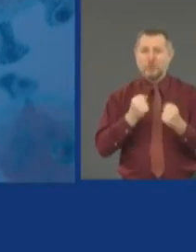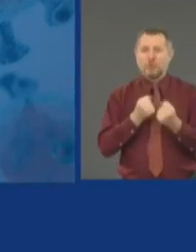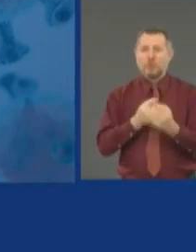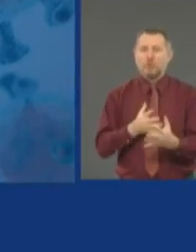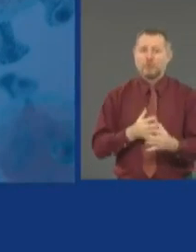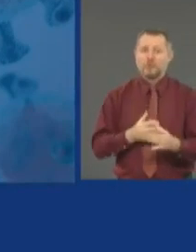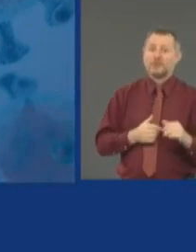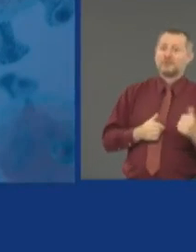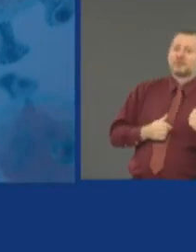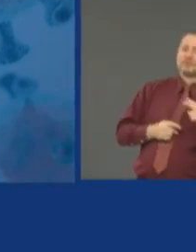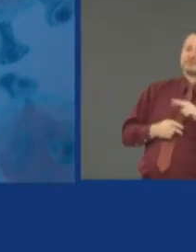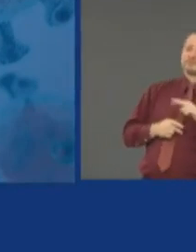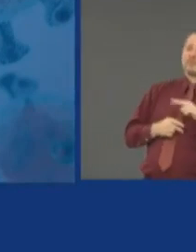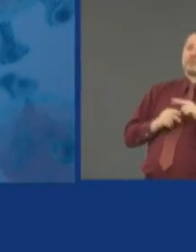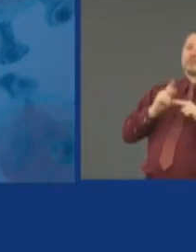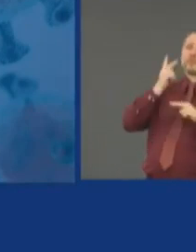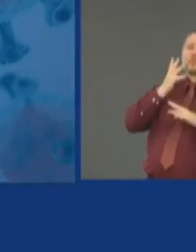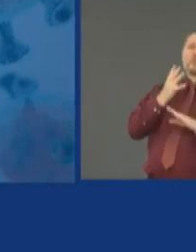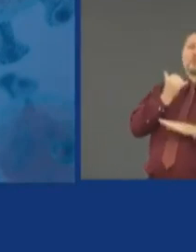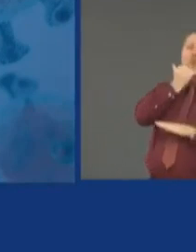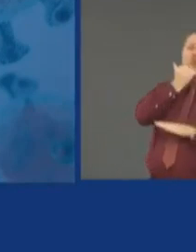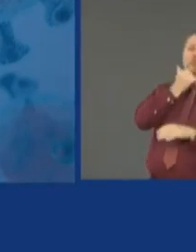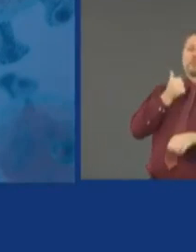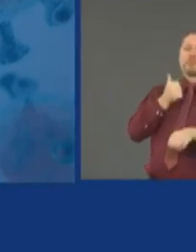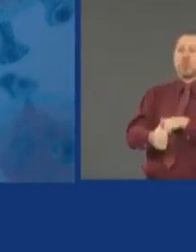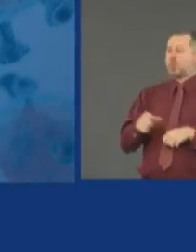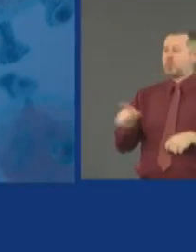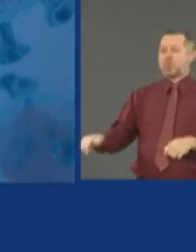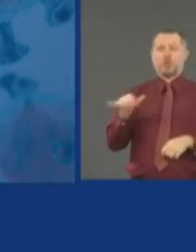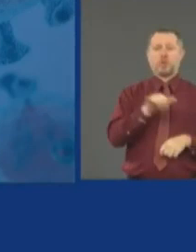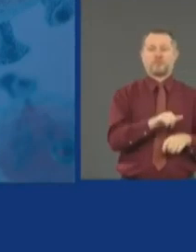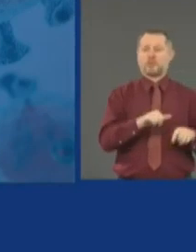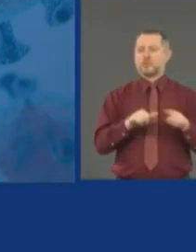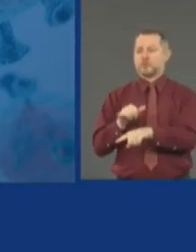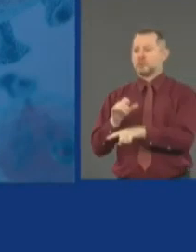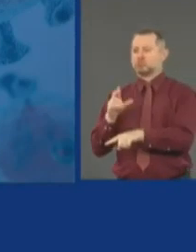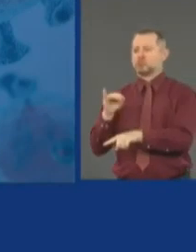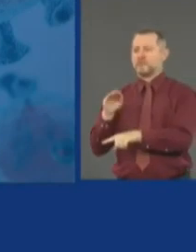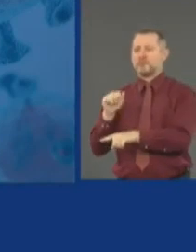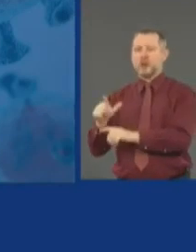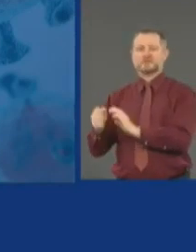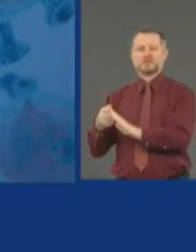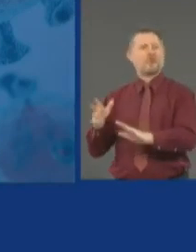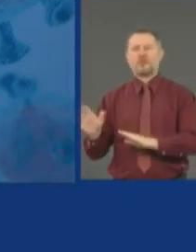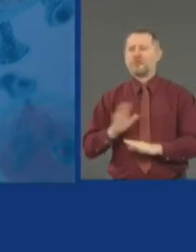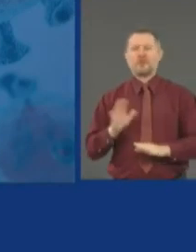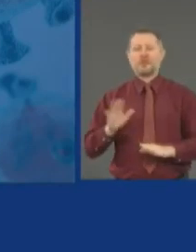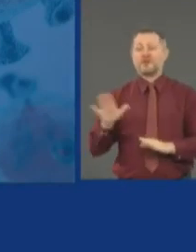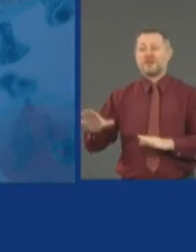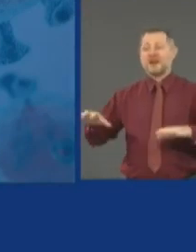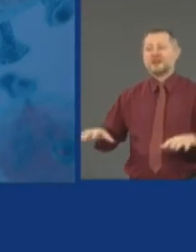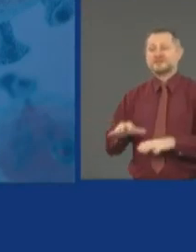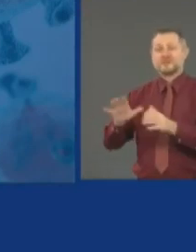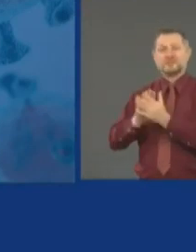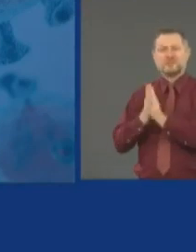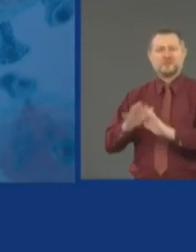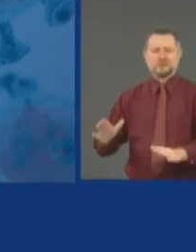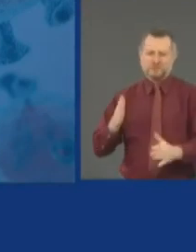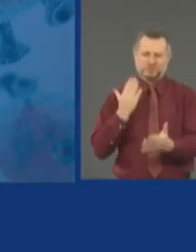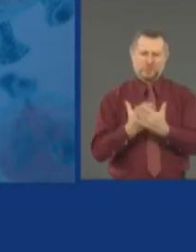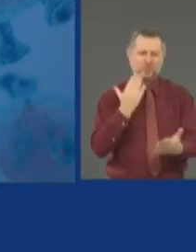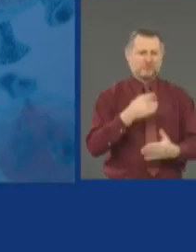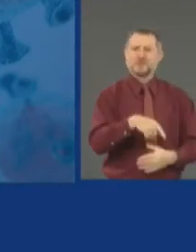No, they're people who want change and reform in their right, and we have to keep the two separate. And the